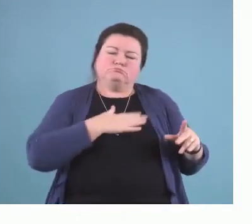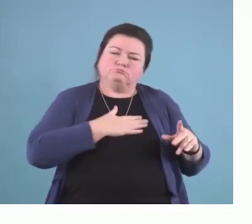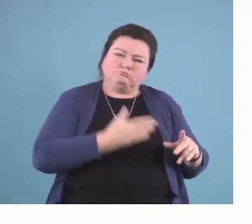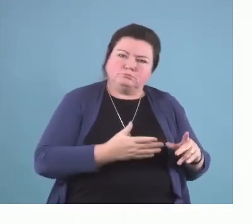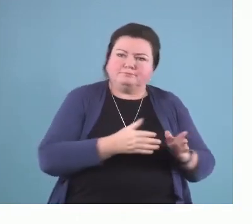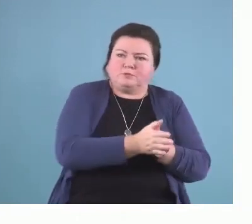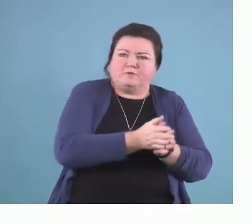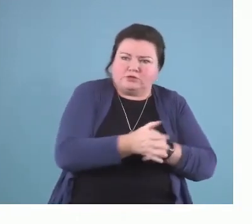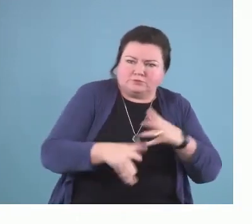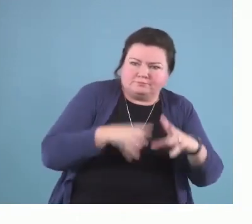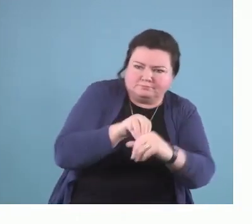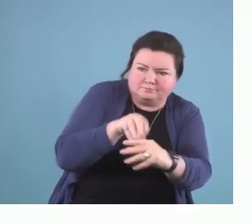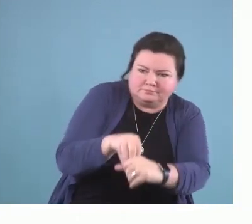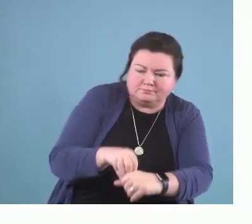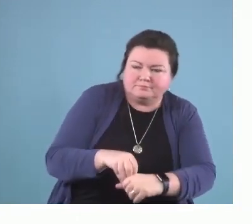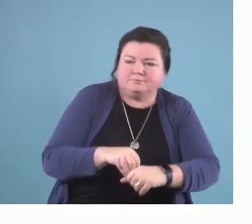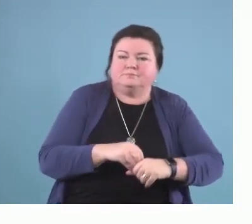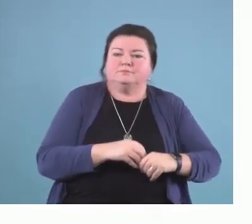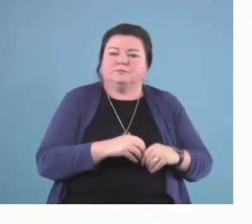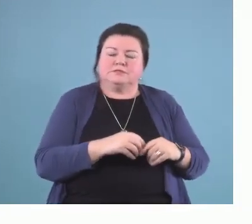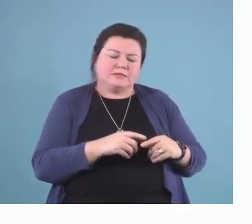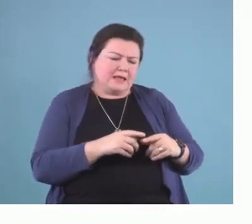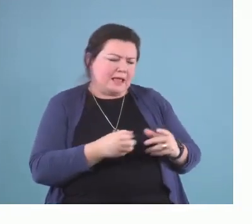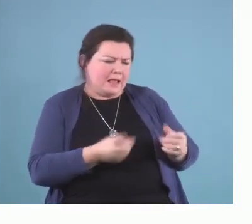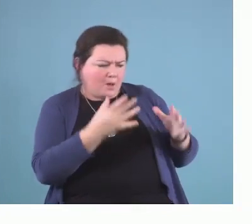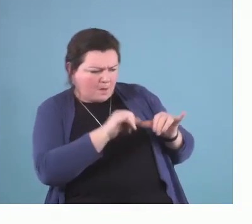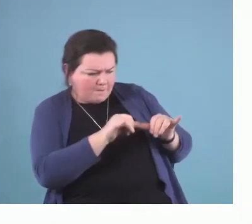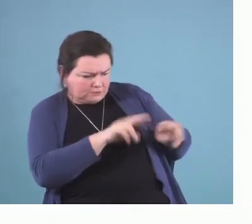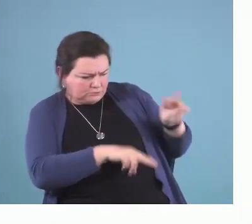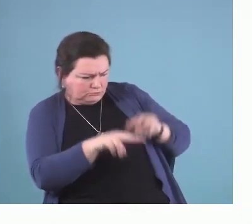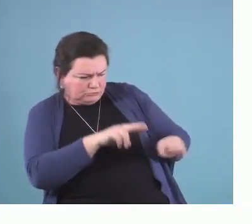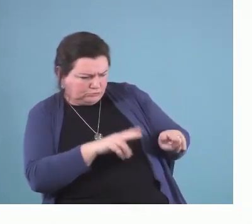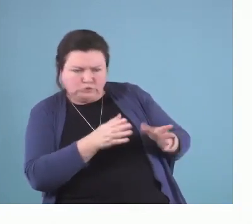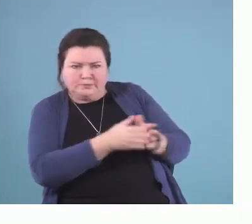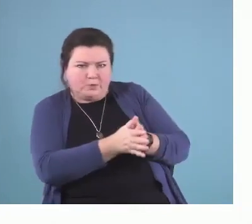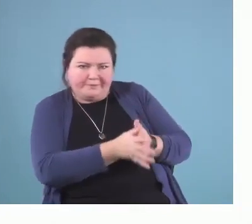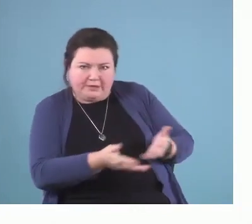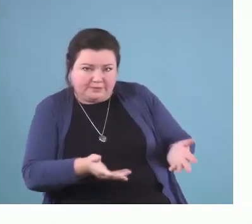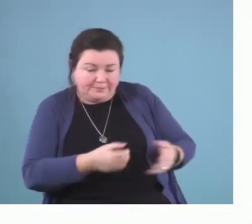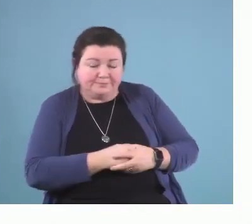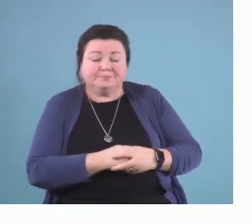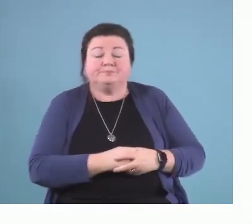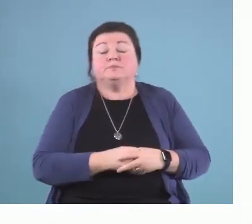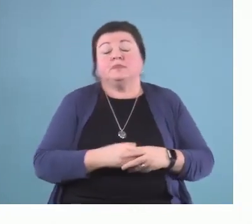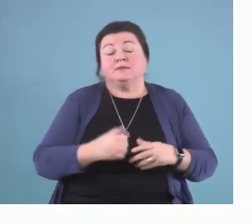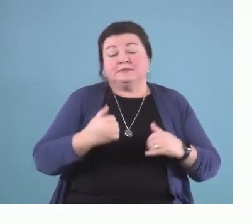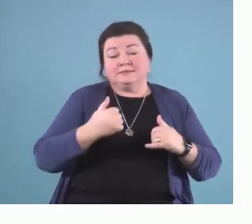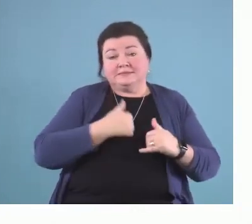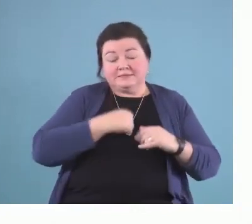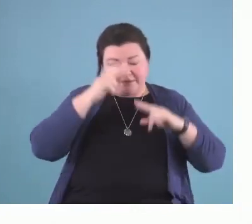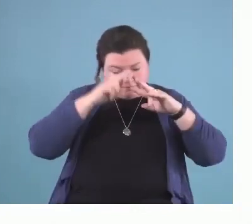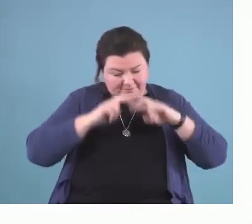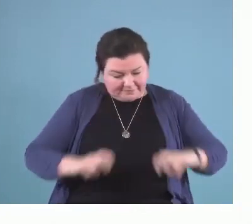considerations of how much they are motivated. So, what self-determination theory says